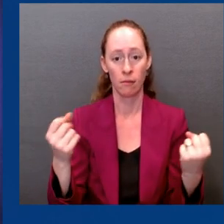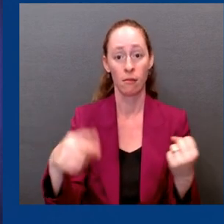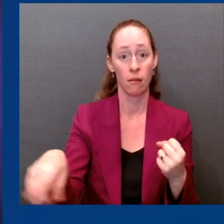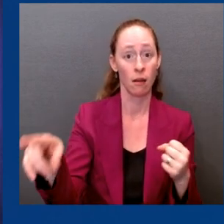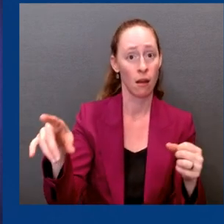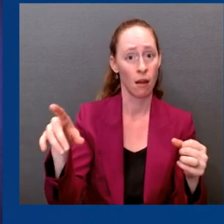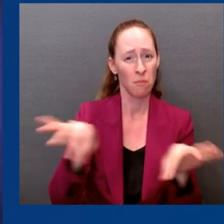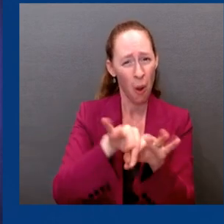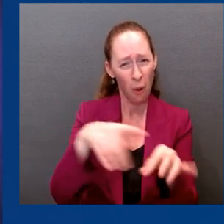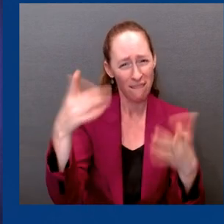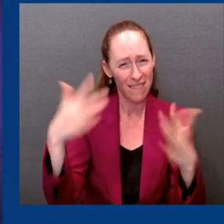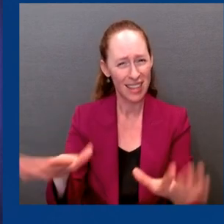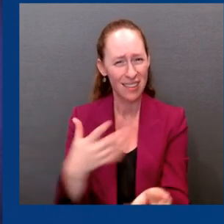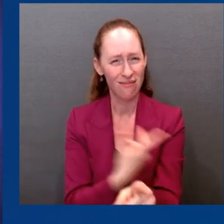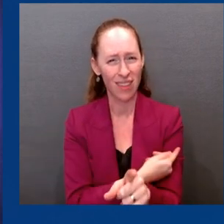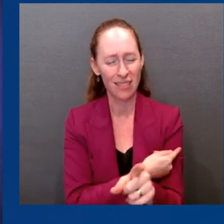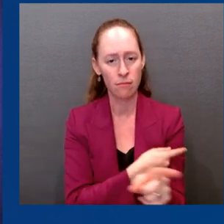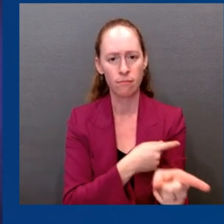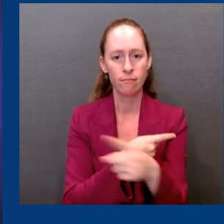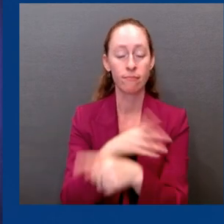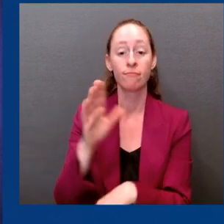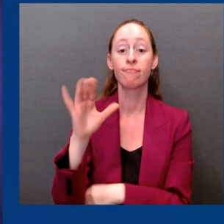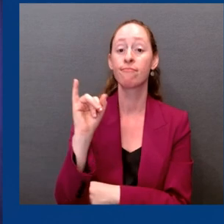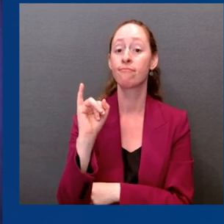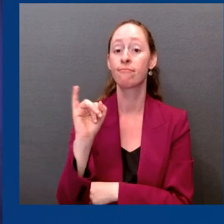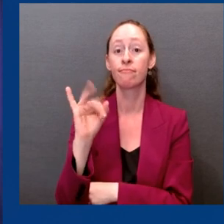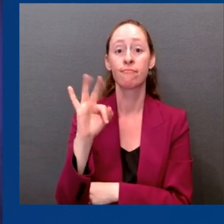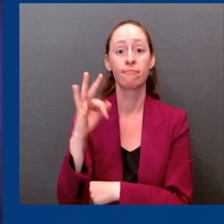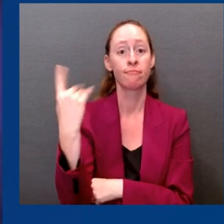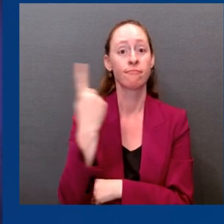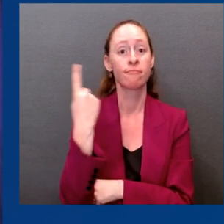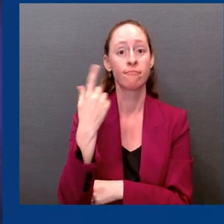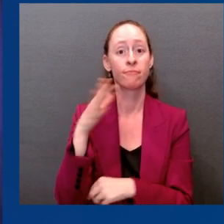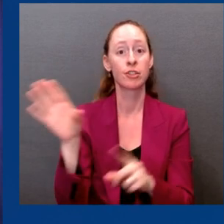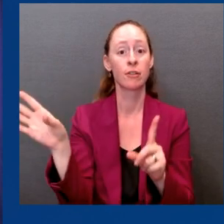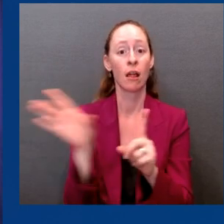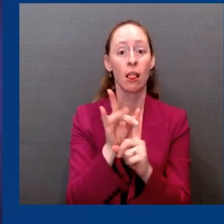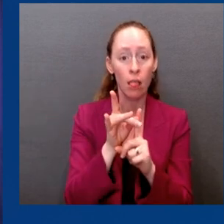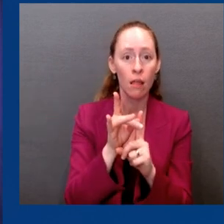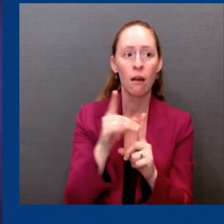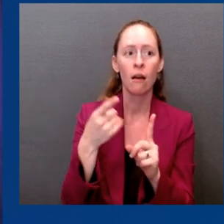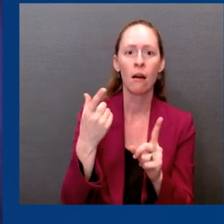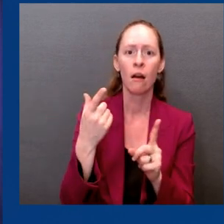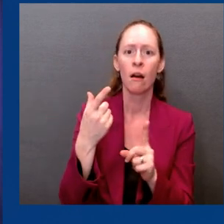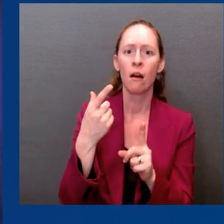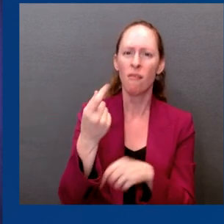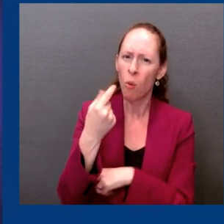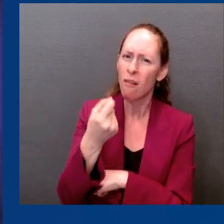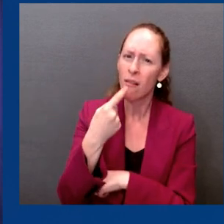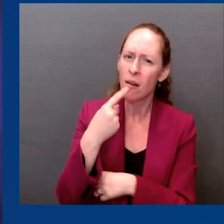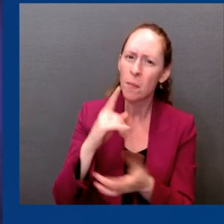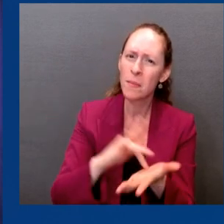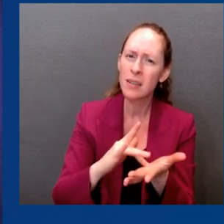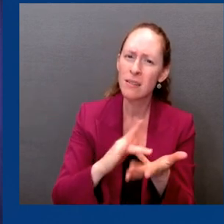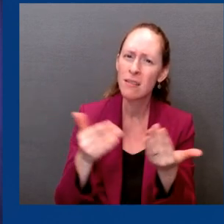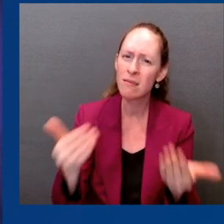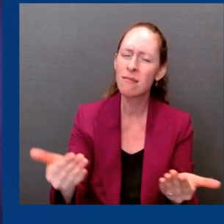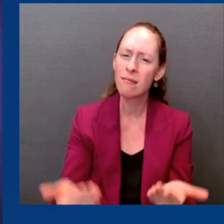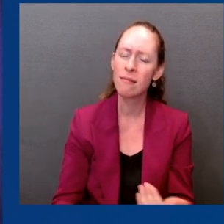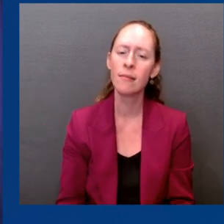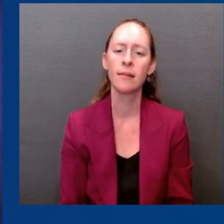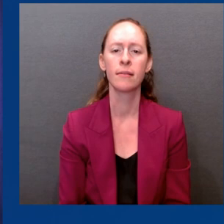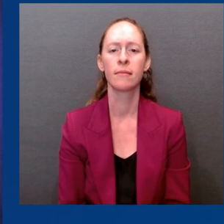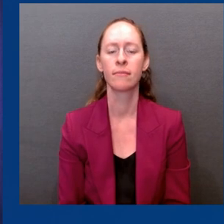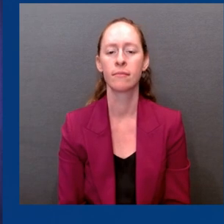And as I think about the fall and winter ahead, you know, many people are predicting that flu is going to be back after two years of being largely away